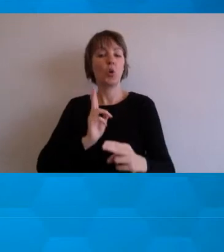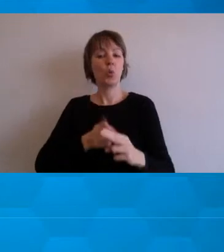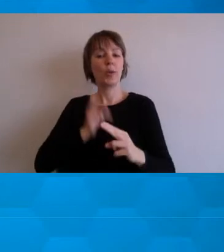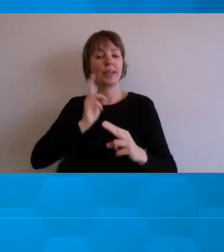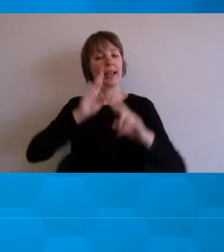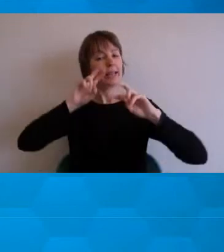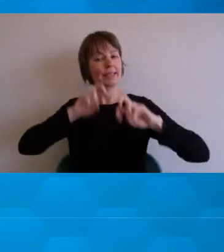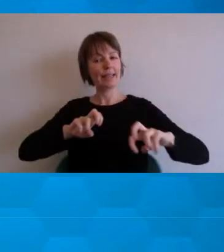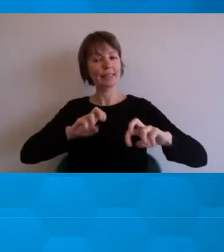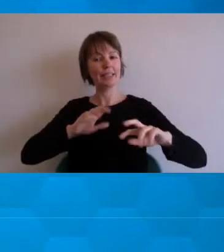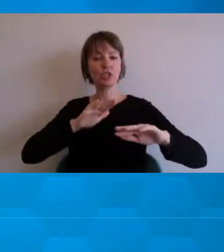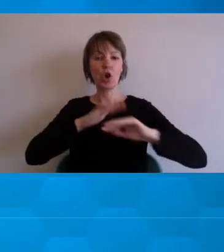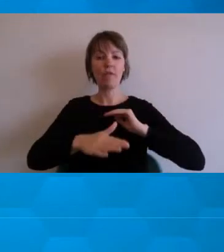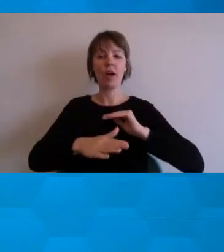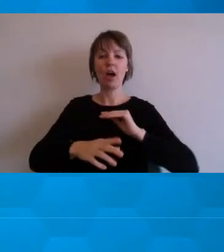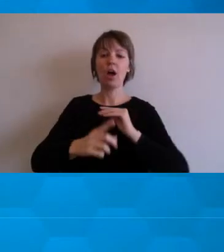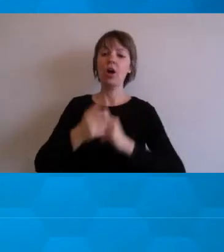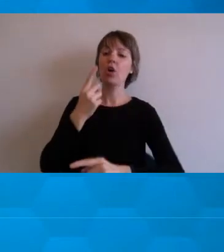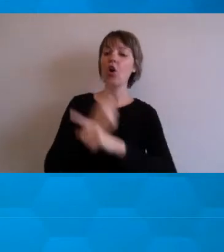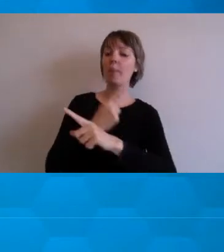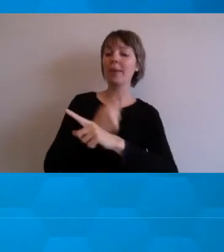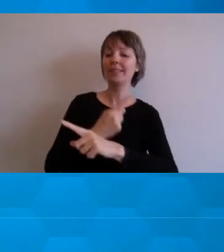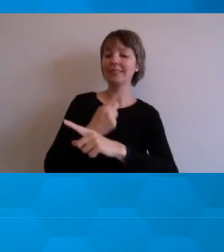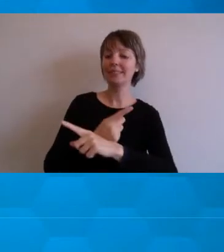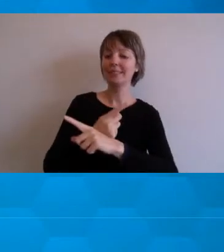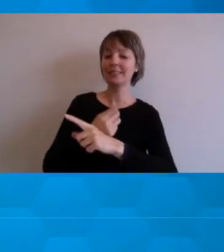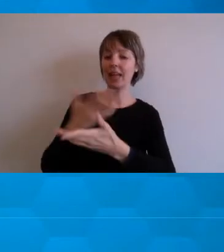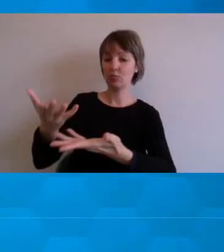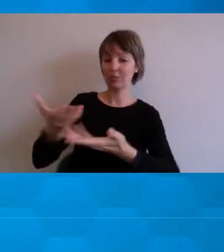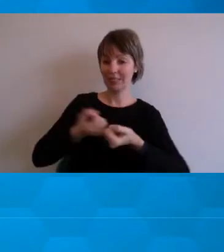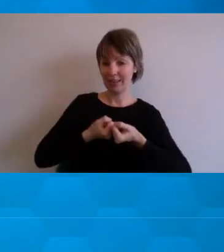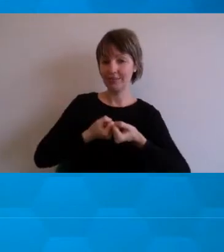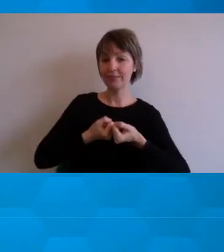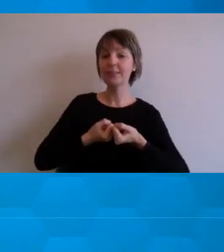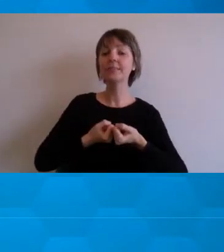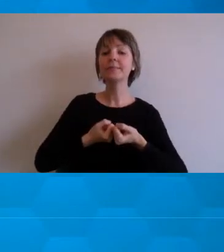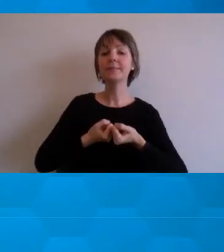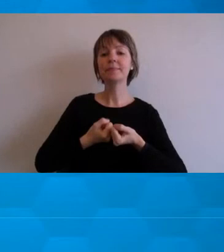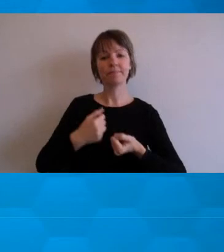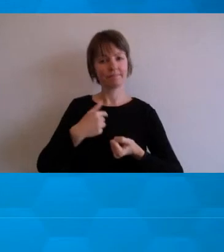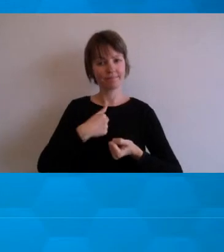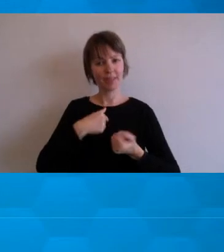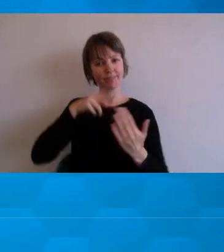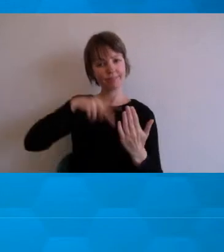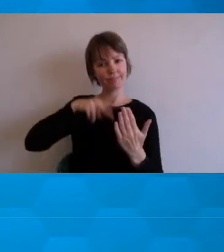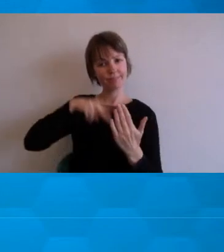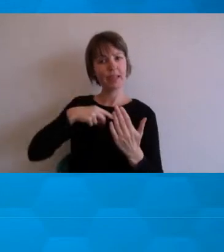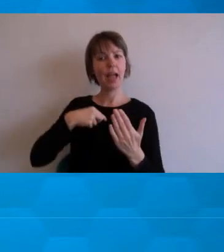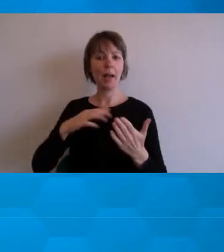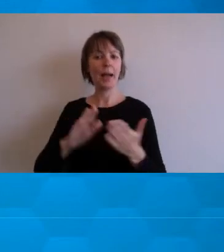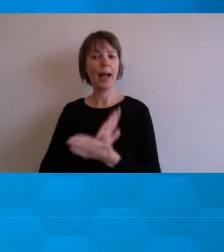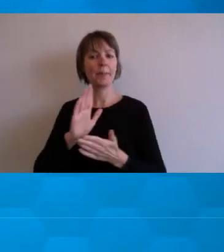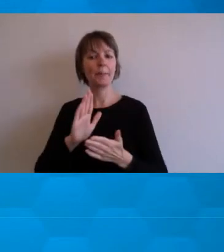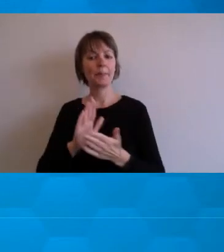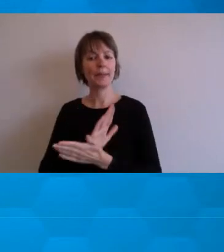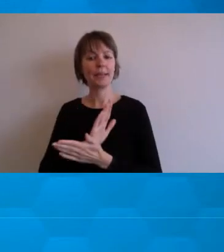comments that came back and the the thing I guess I was really happy about was that students indicated helpful was one of the biggest